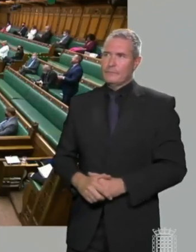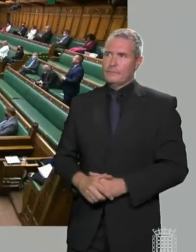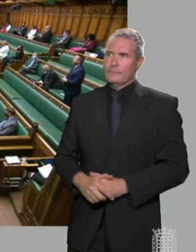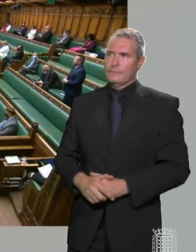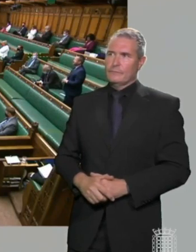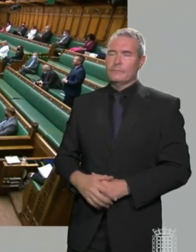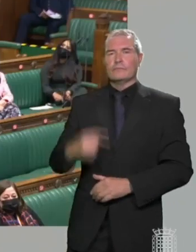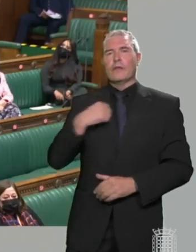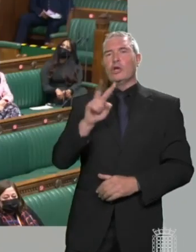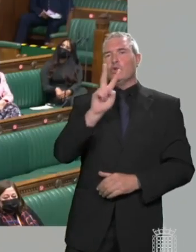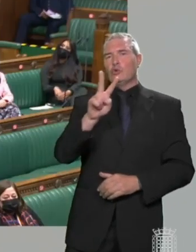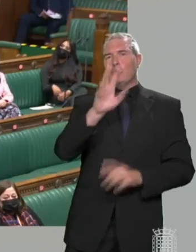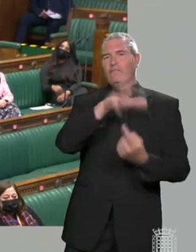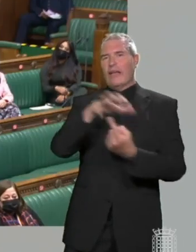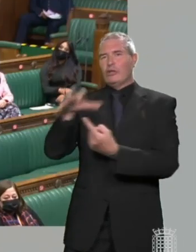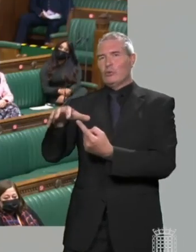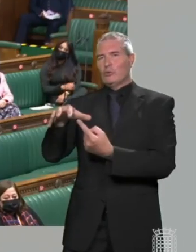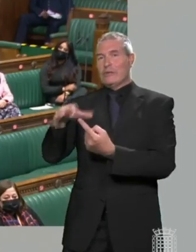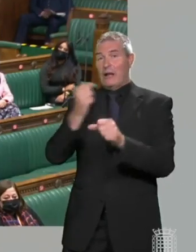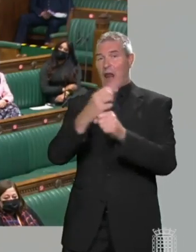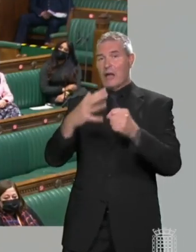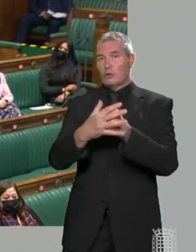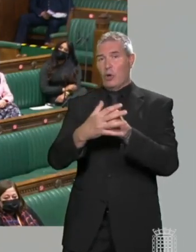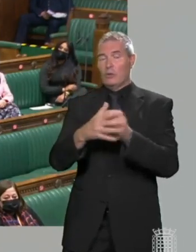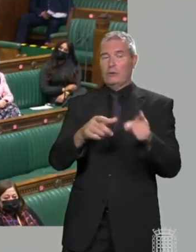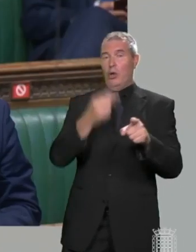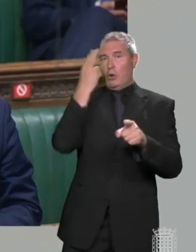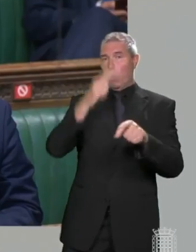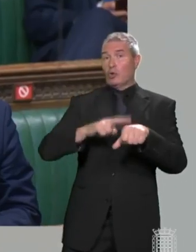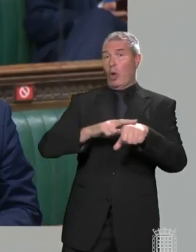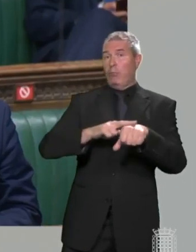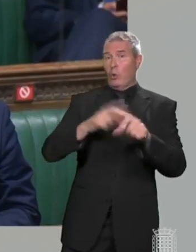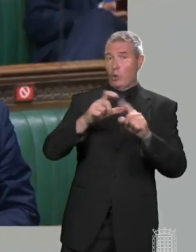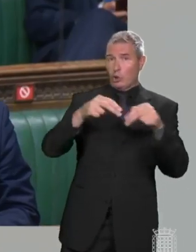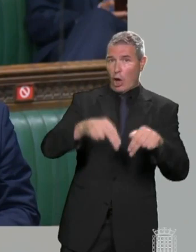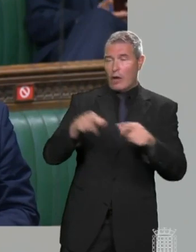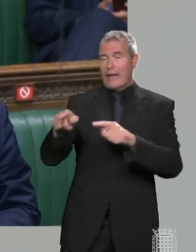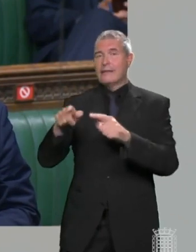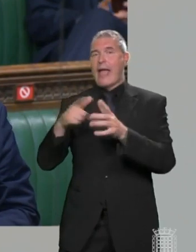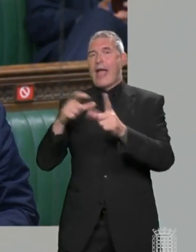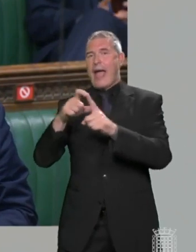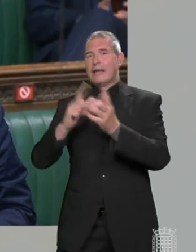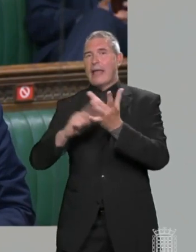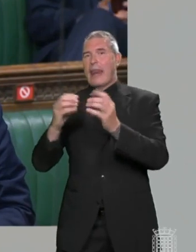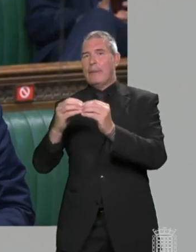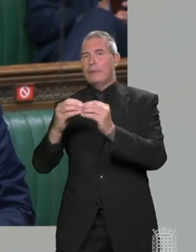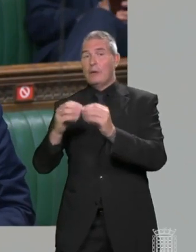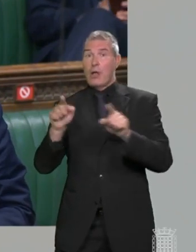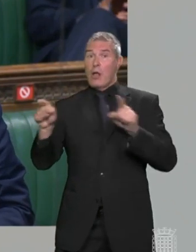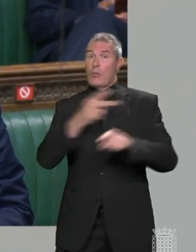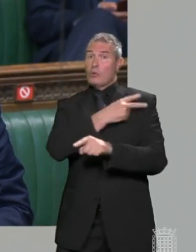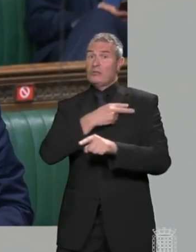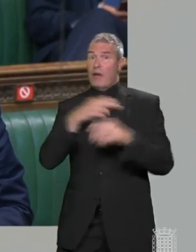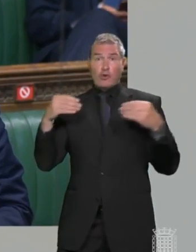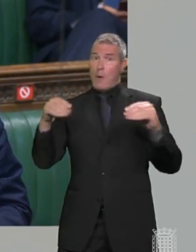Speaker. At two venues in Glasgow, hospitality venues called Blue Dog and Adlib, staff there have had no furlough payments since the summer of